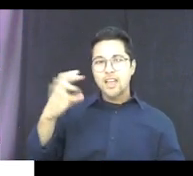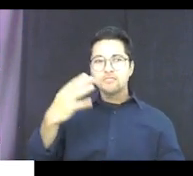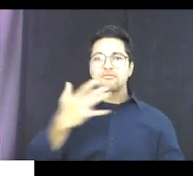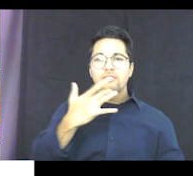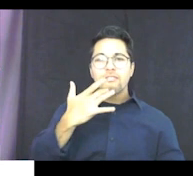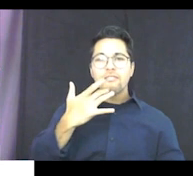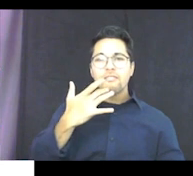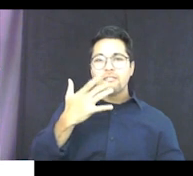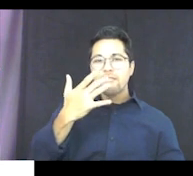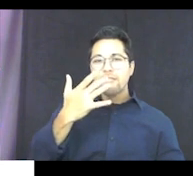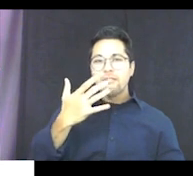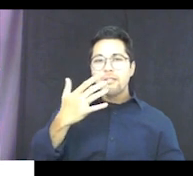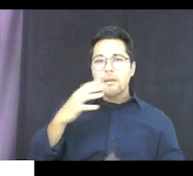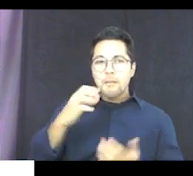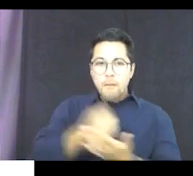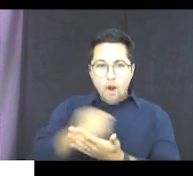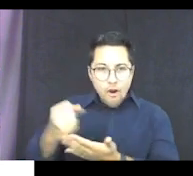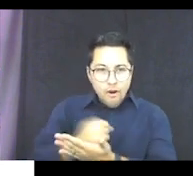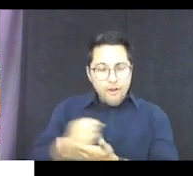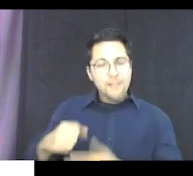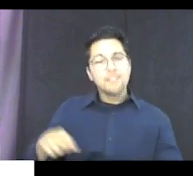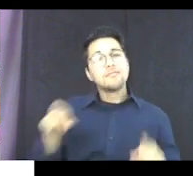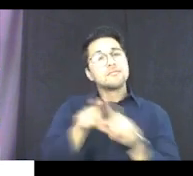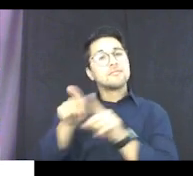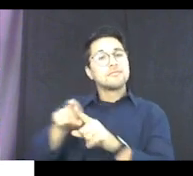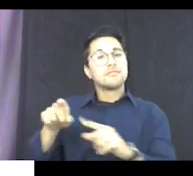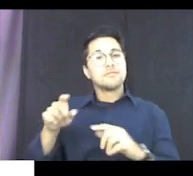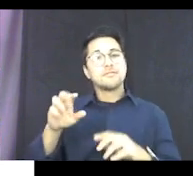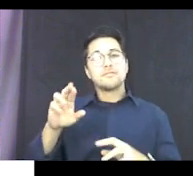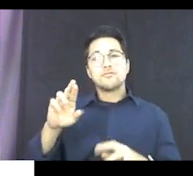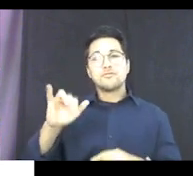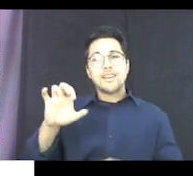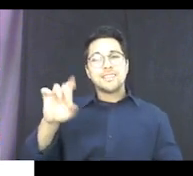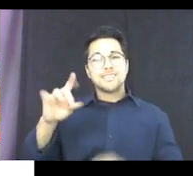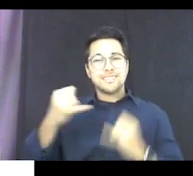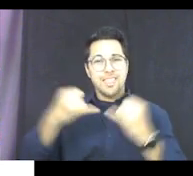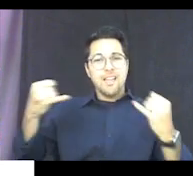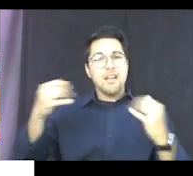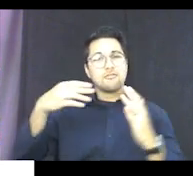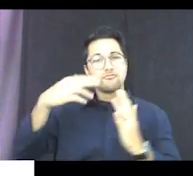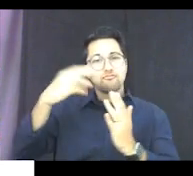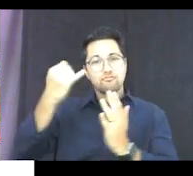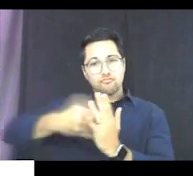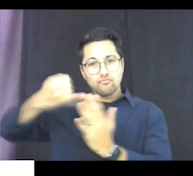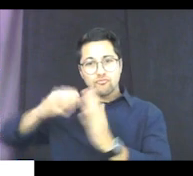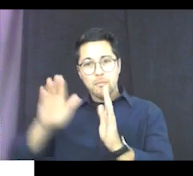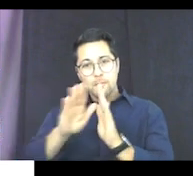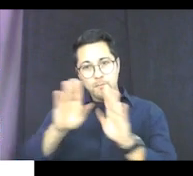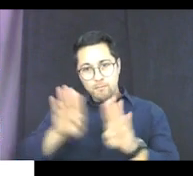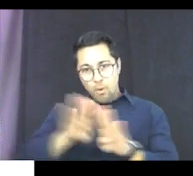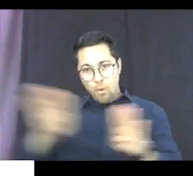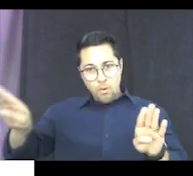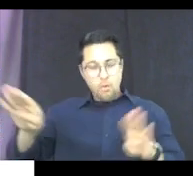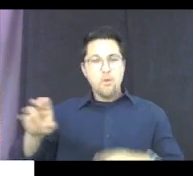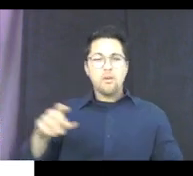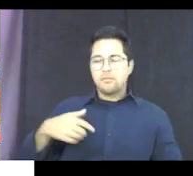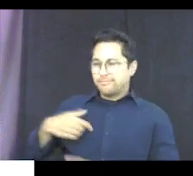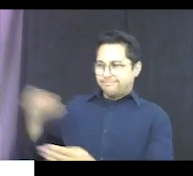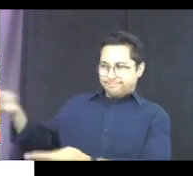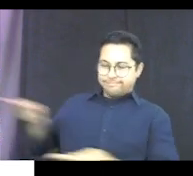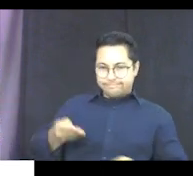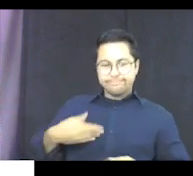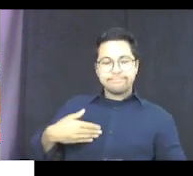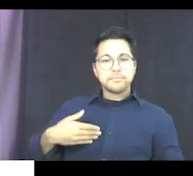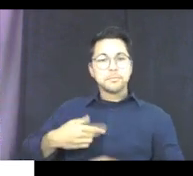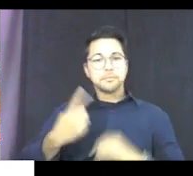scented dough. You can use raised line drawing boards. So these are different types of boards. Let me grab one right here.